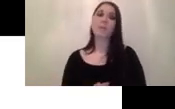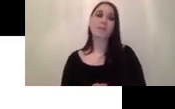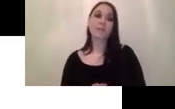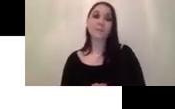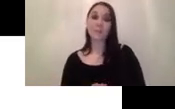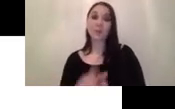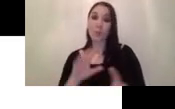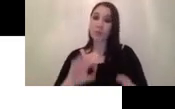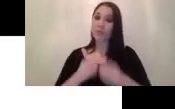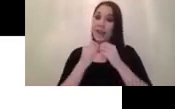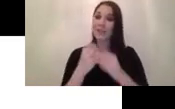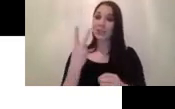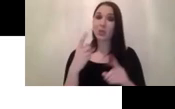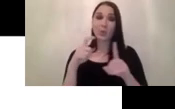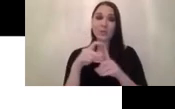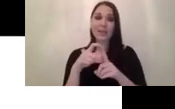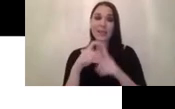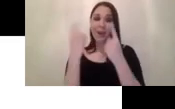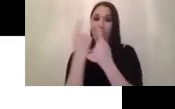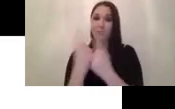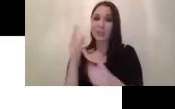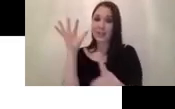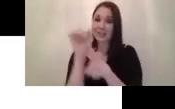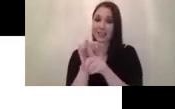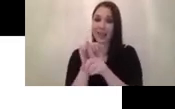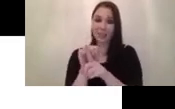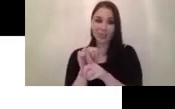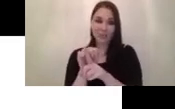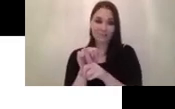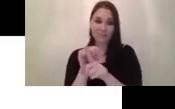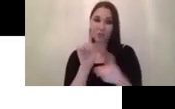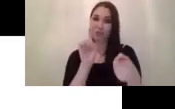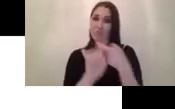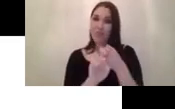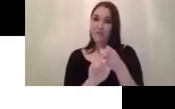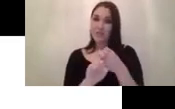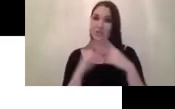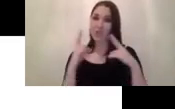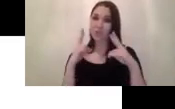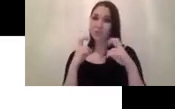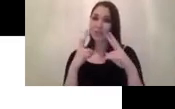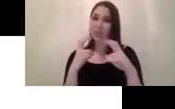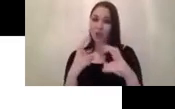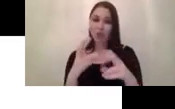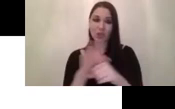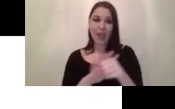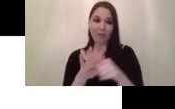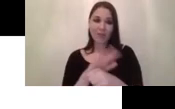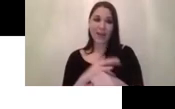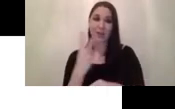back end for verification the most relevant uh research area is the 2d object detection